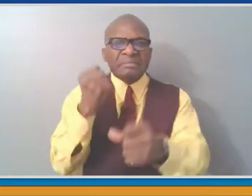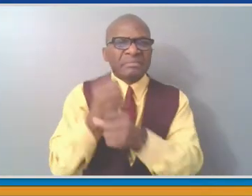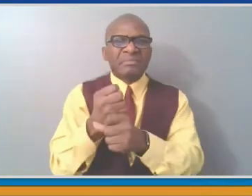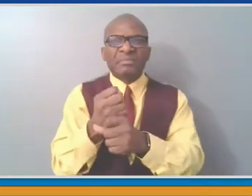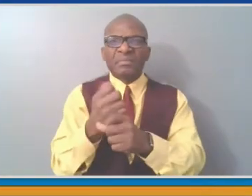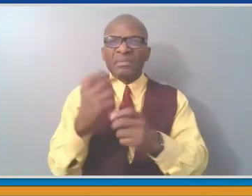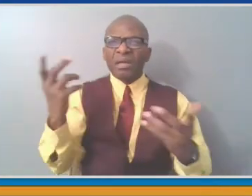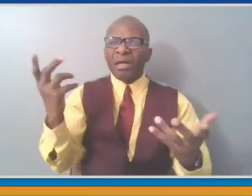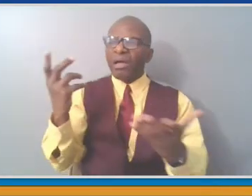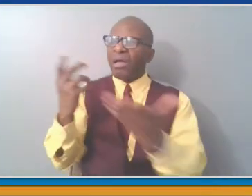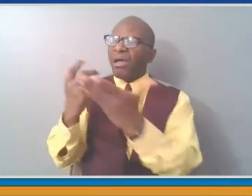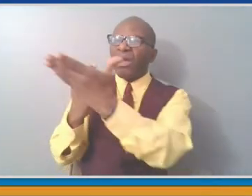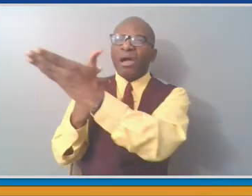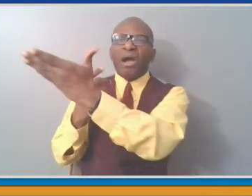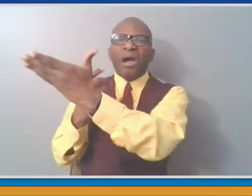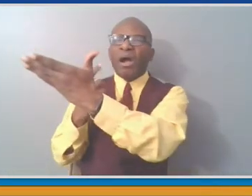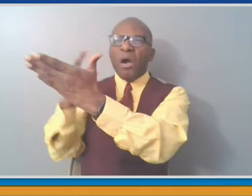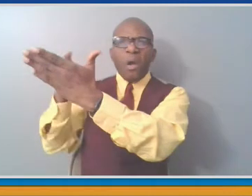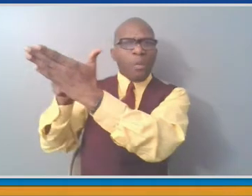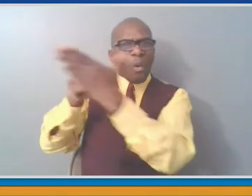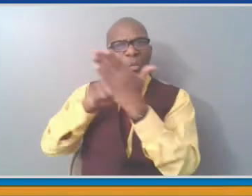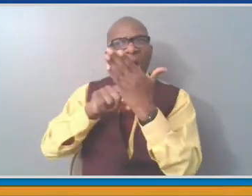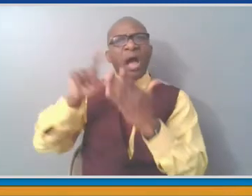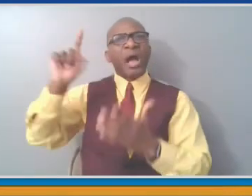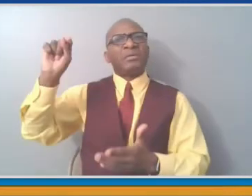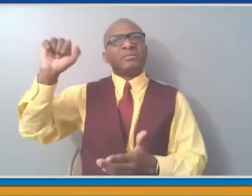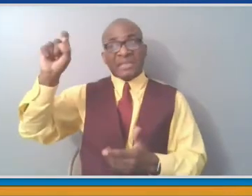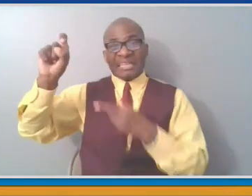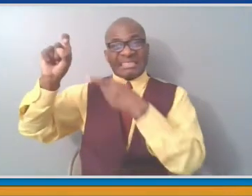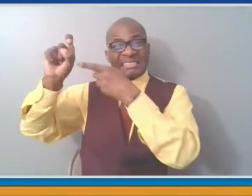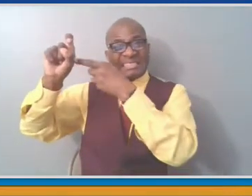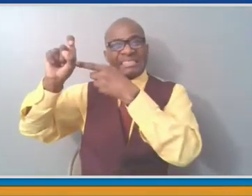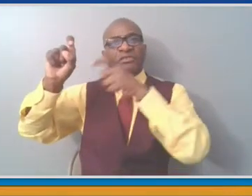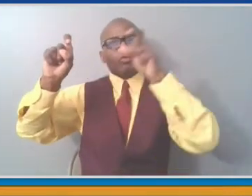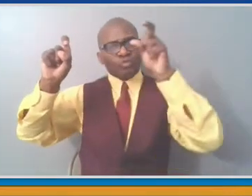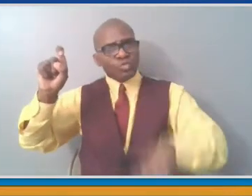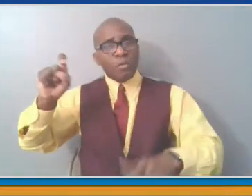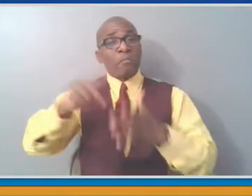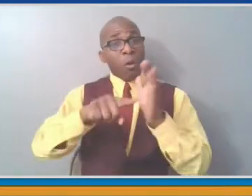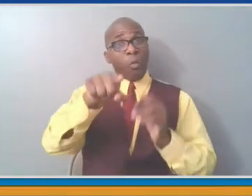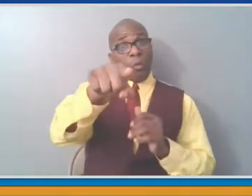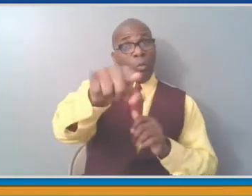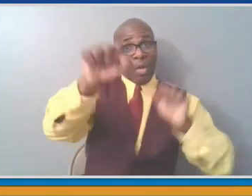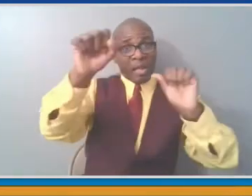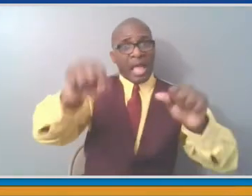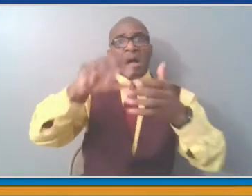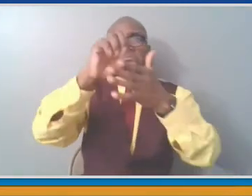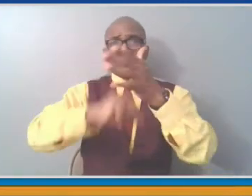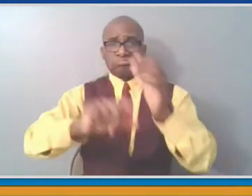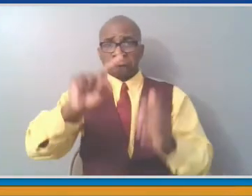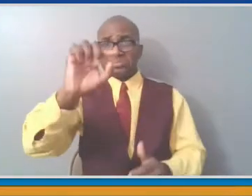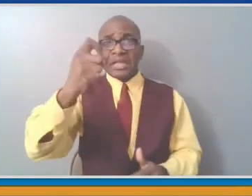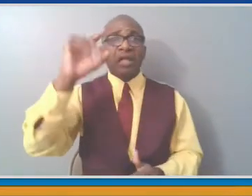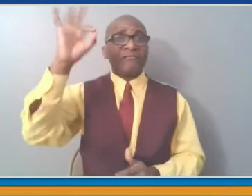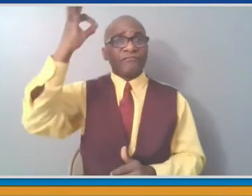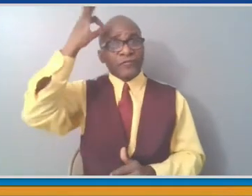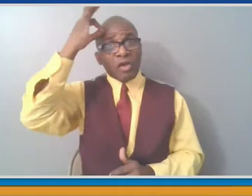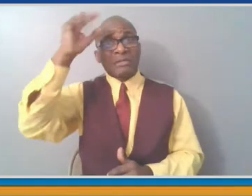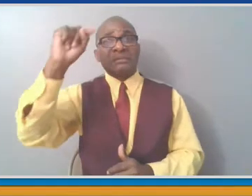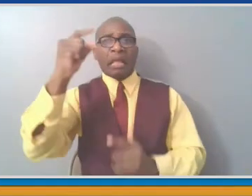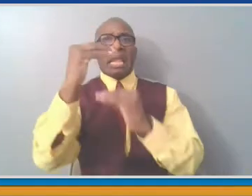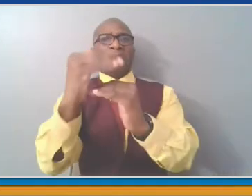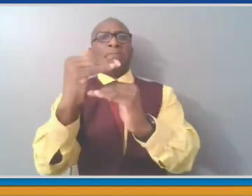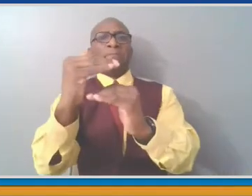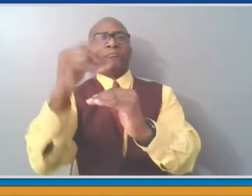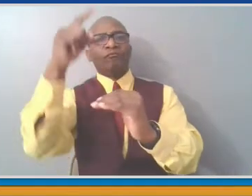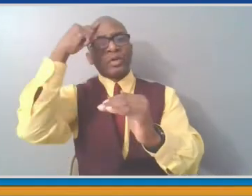able to claim that as a deduction on your federal tax. That deduction was limited to a total of $10,000. And in that limitation,